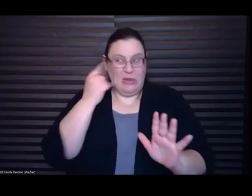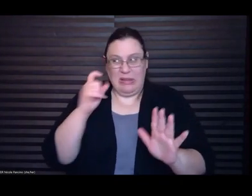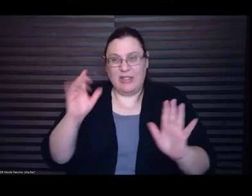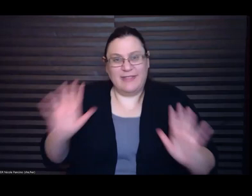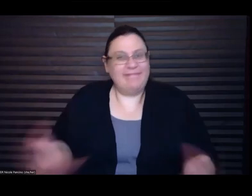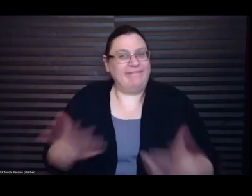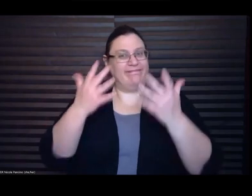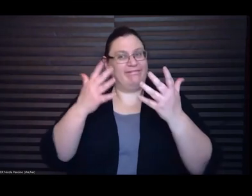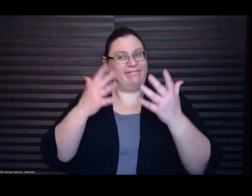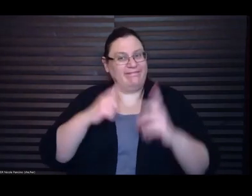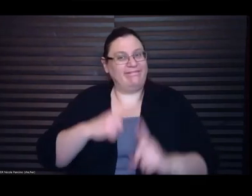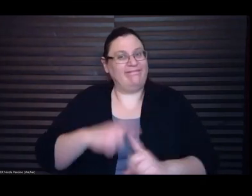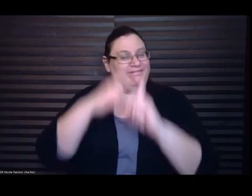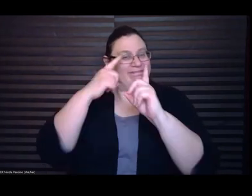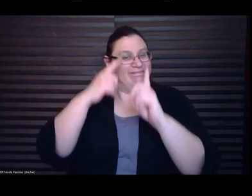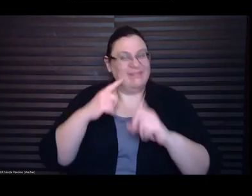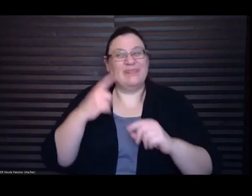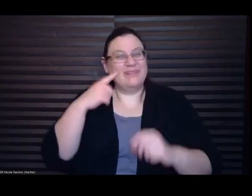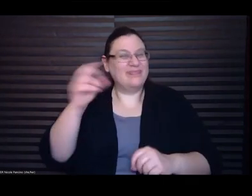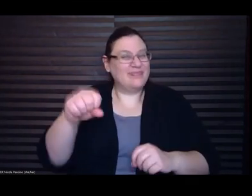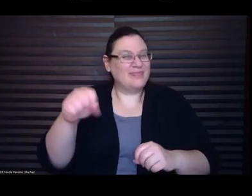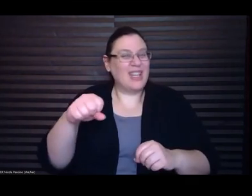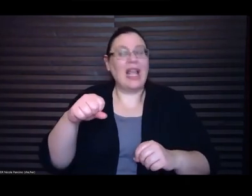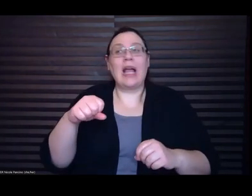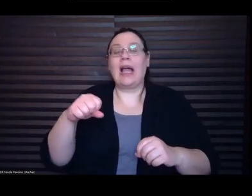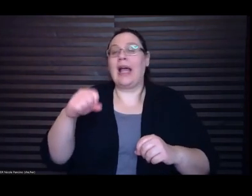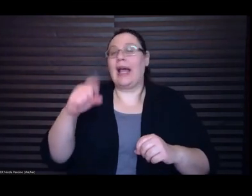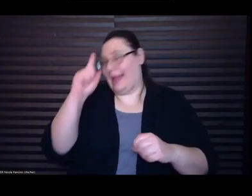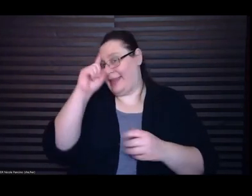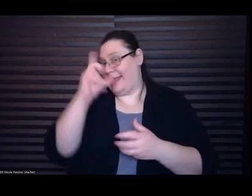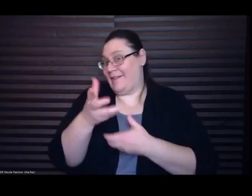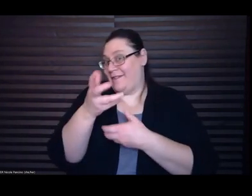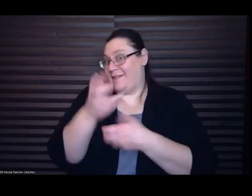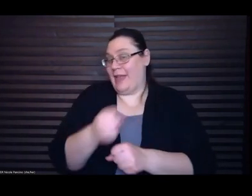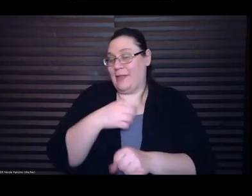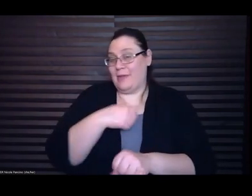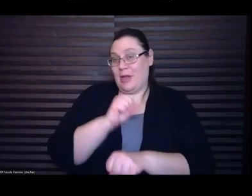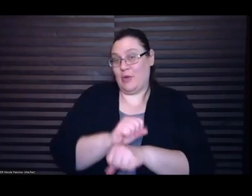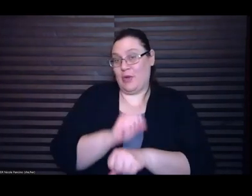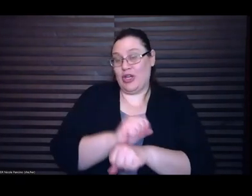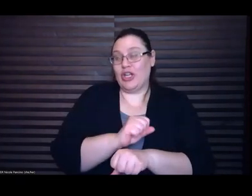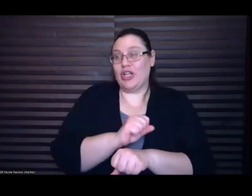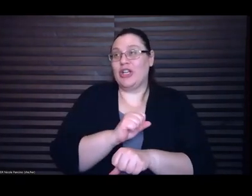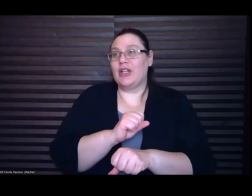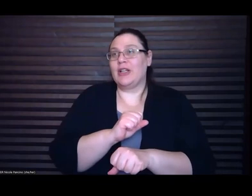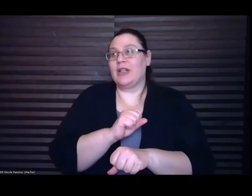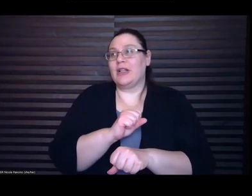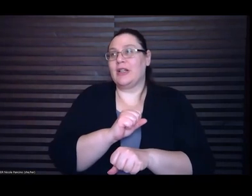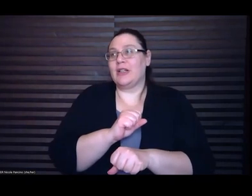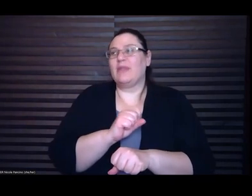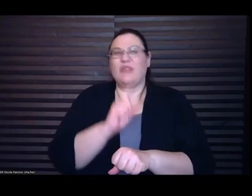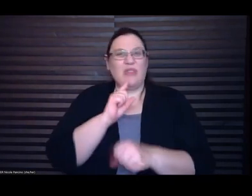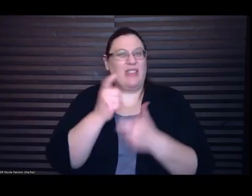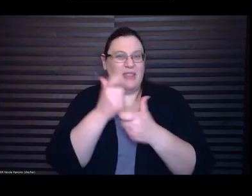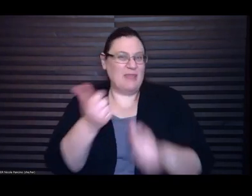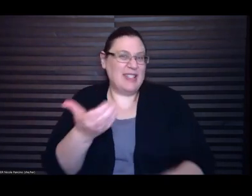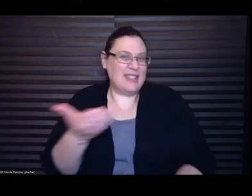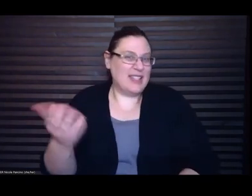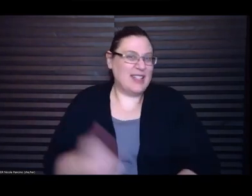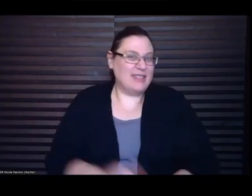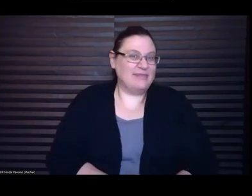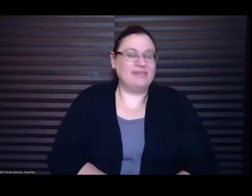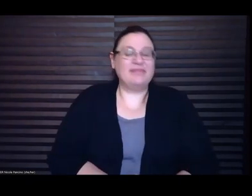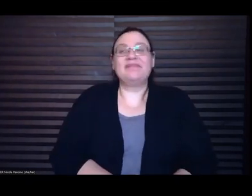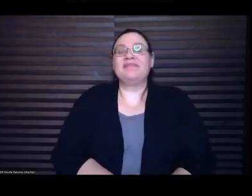in my work was the really the biggest thing I mean um you know the the attention was